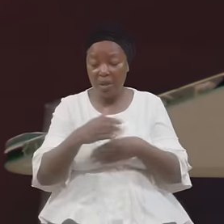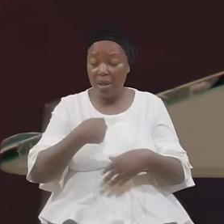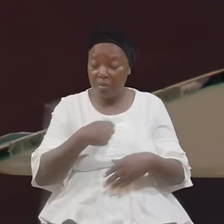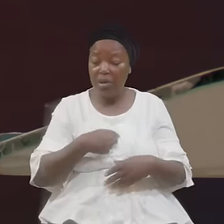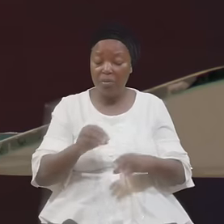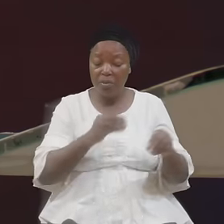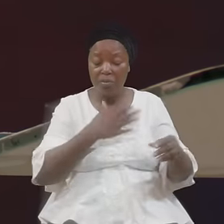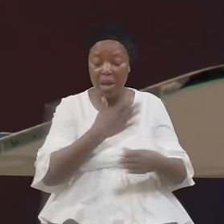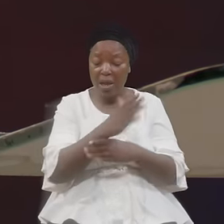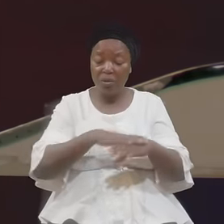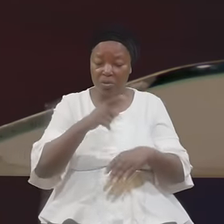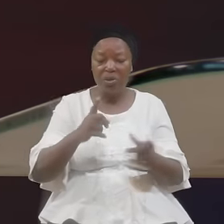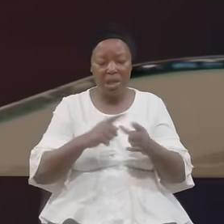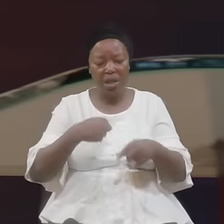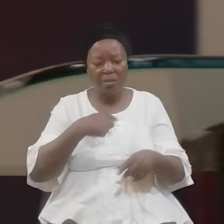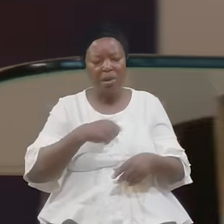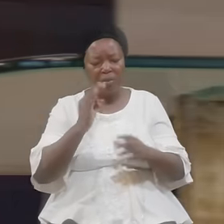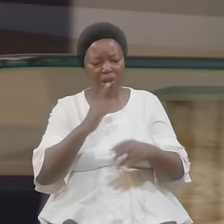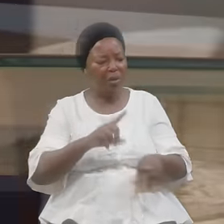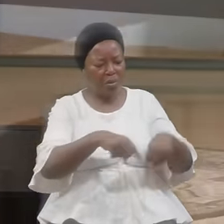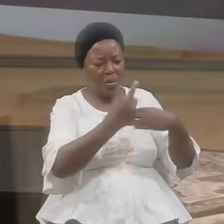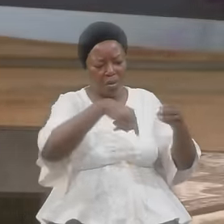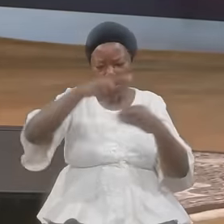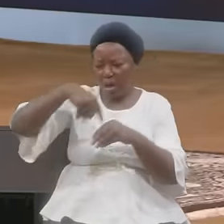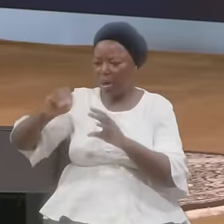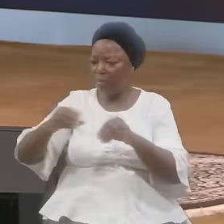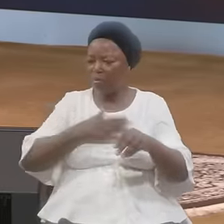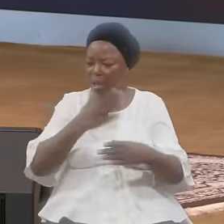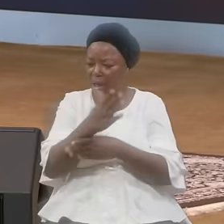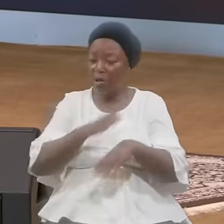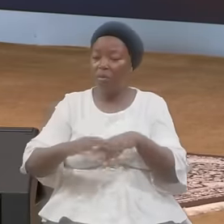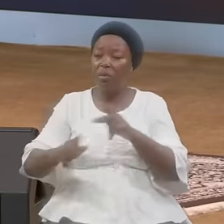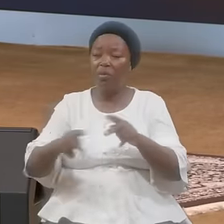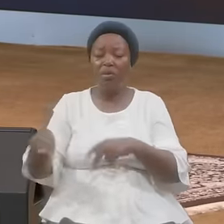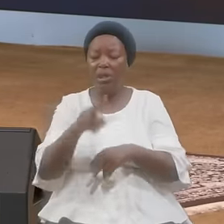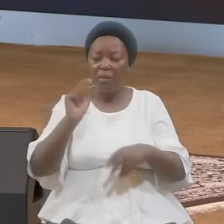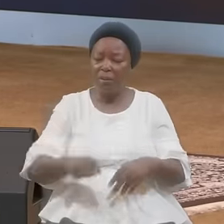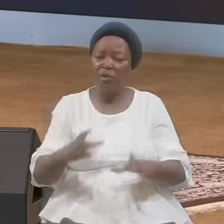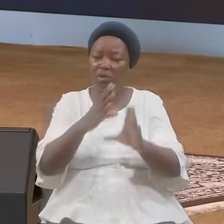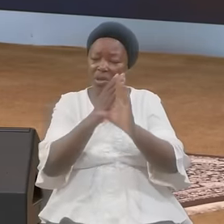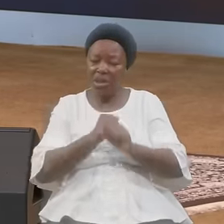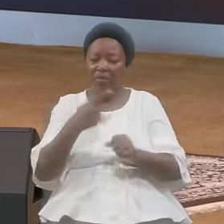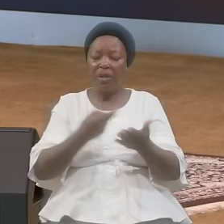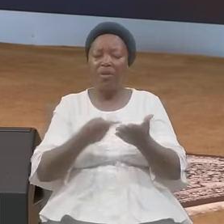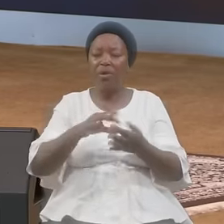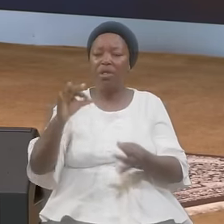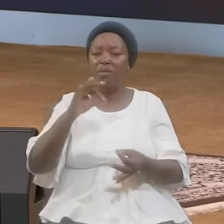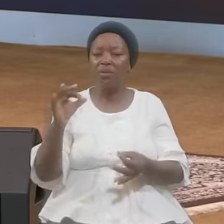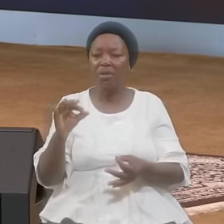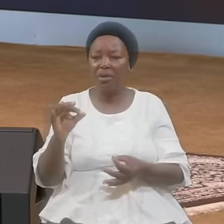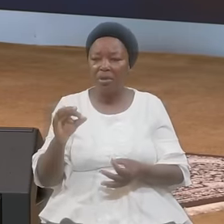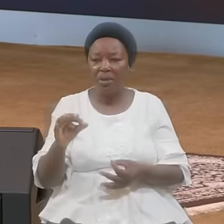And Lay Hands On The People They Must Receive The Holy Ghost